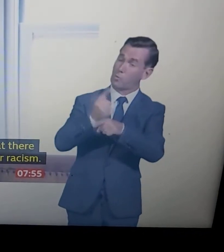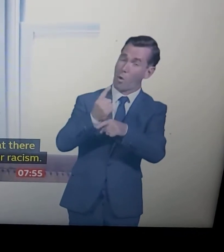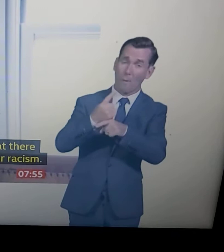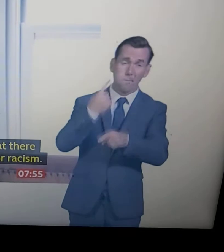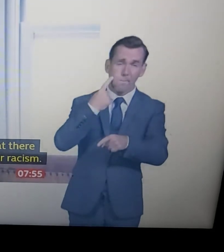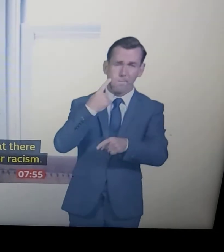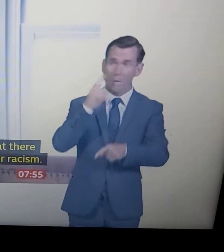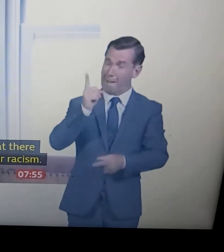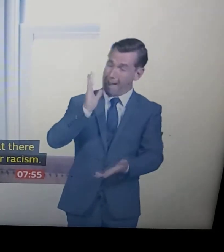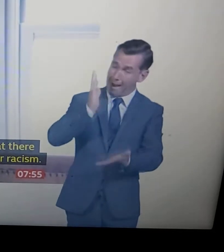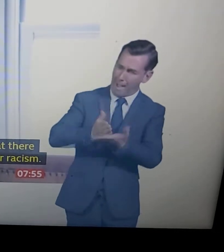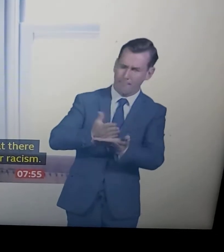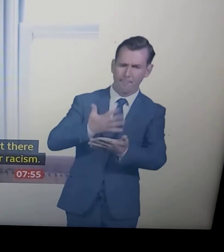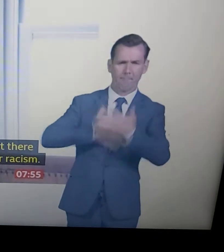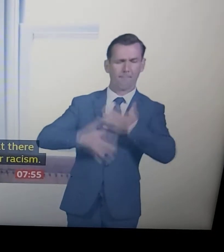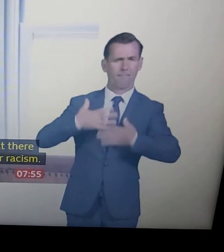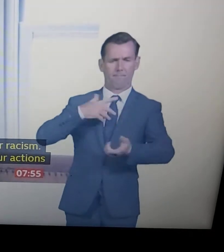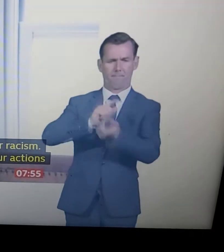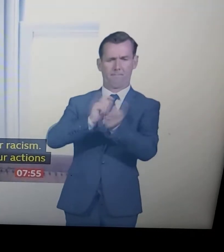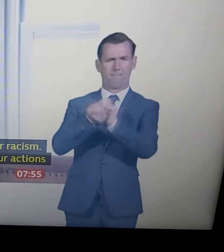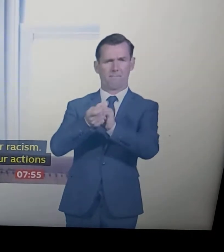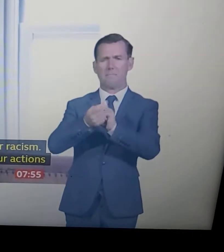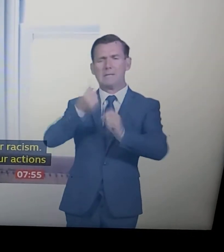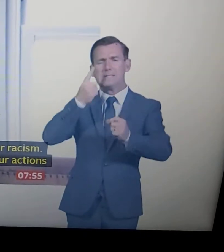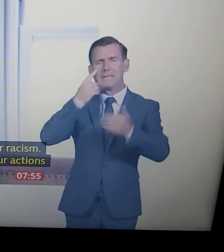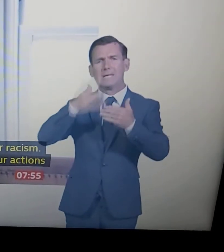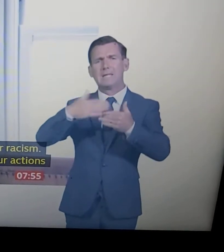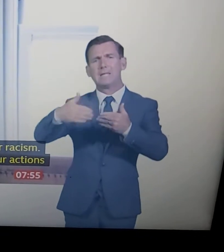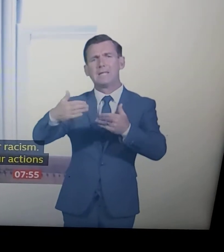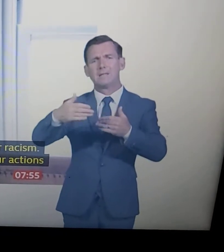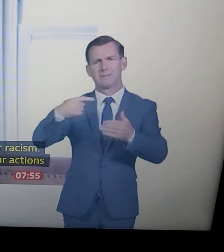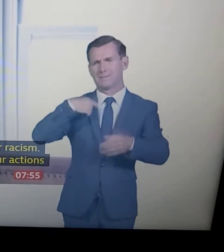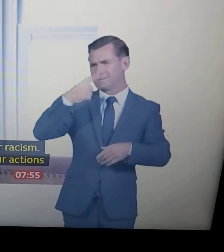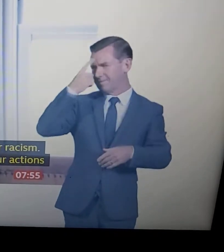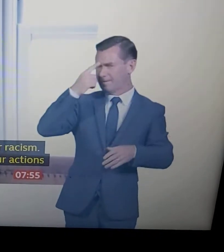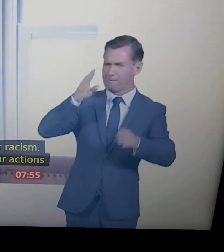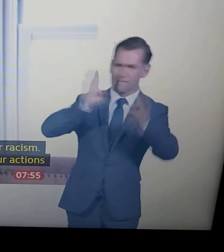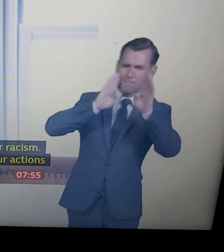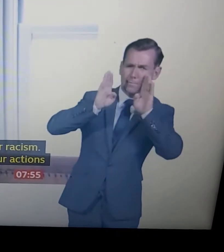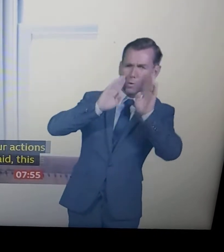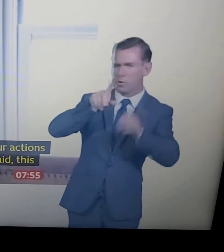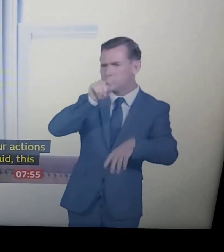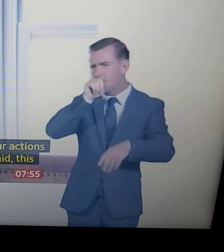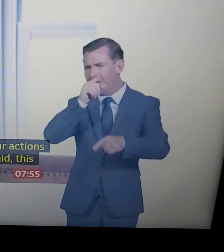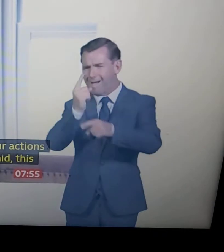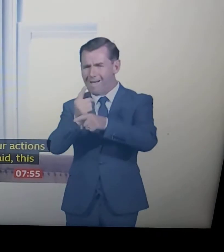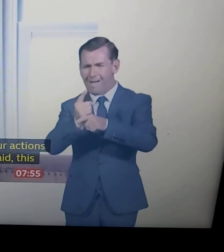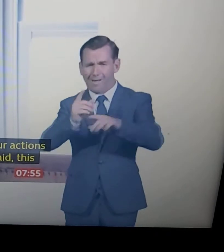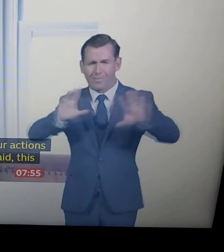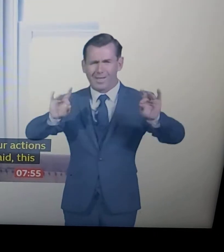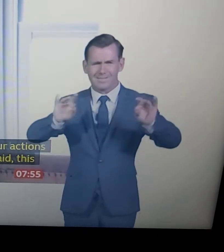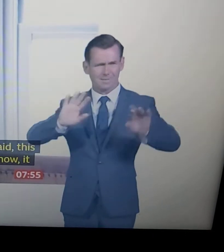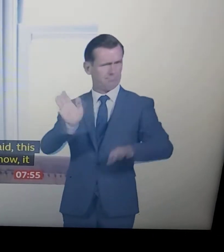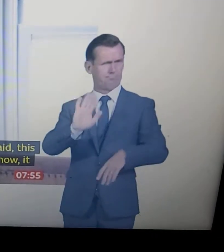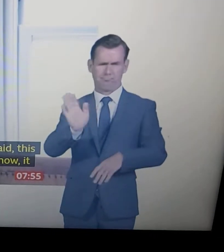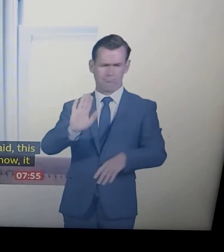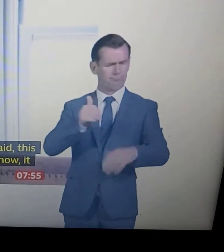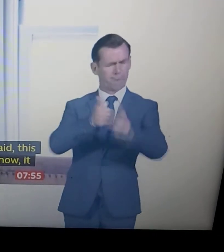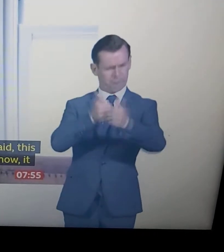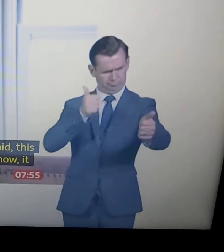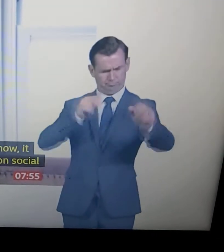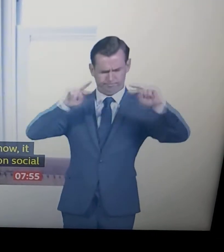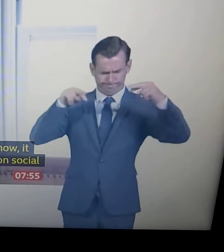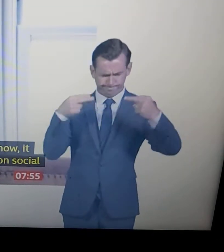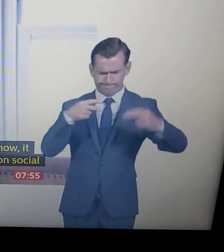not about just posting on social media. This is about properly reflecting as an industry, looking at what we can do better and making